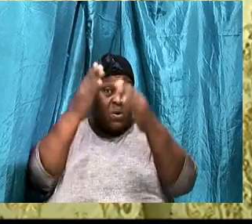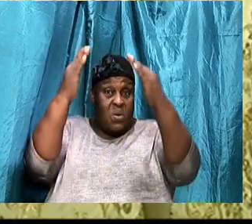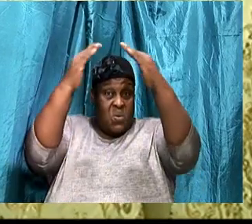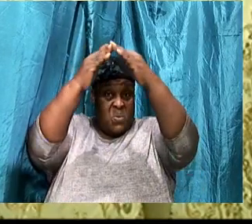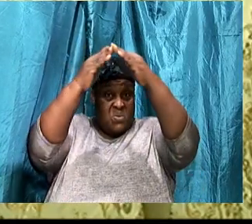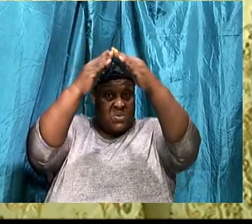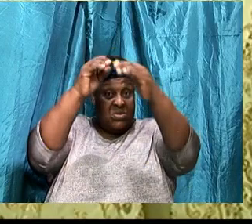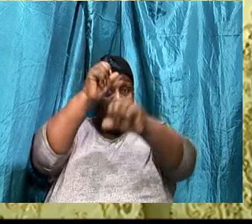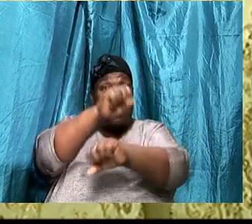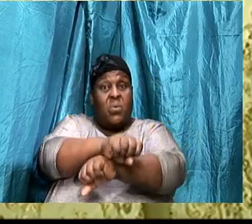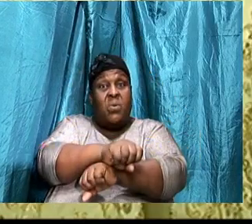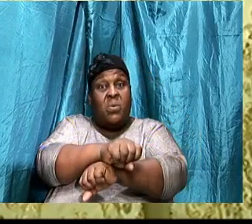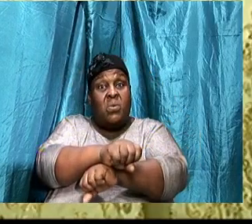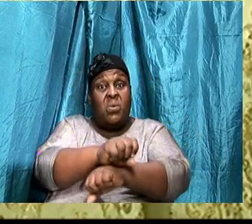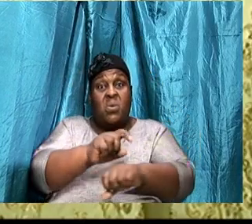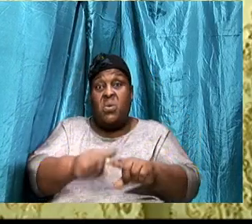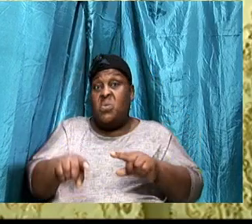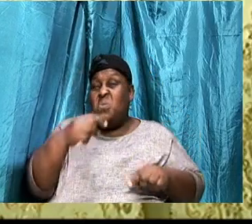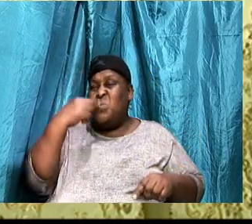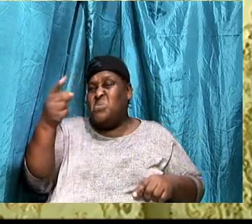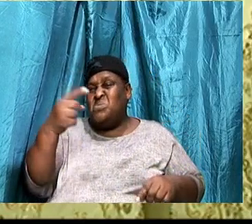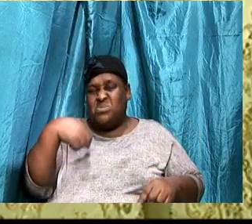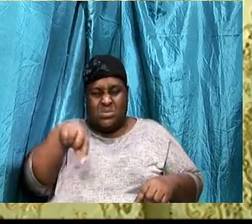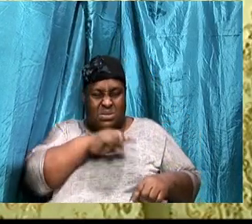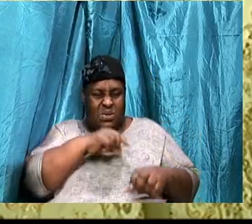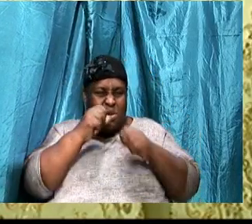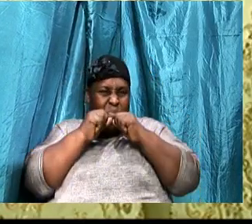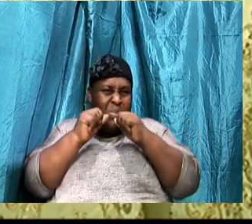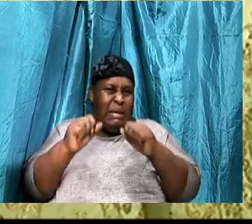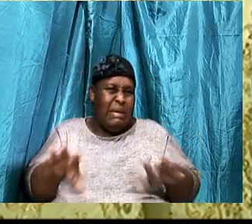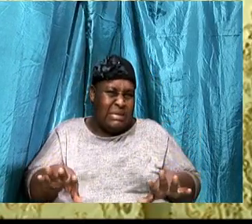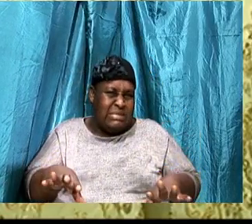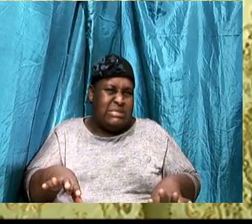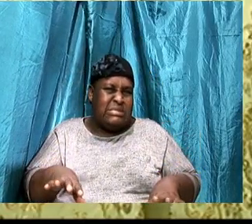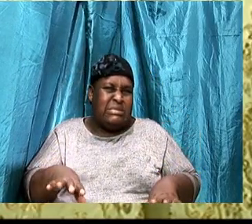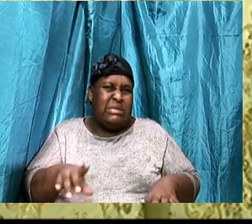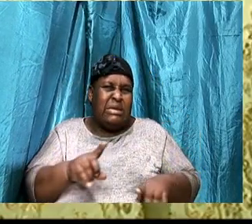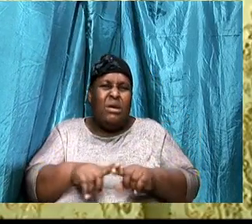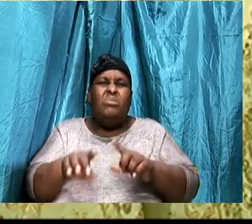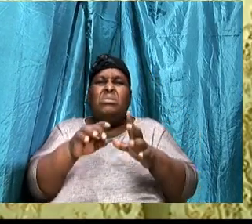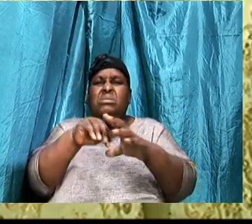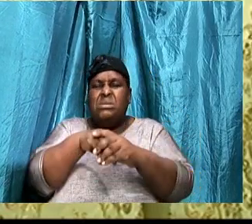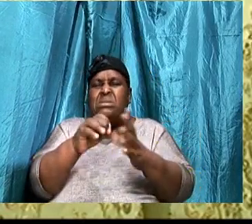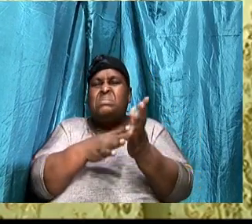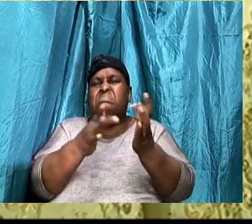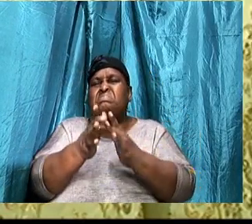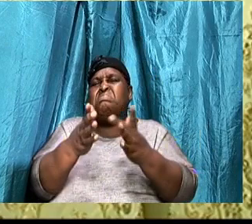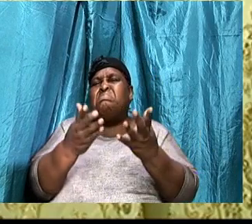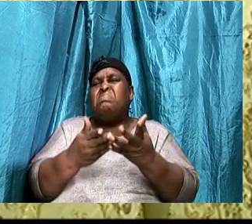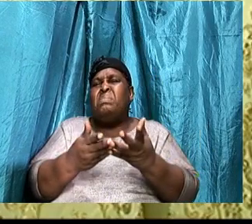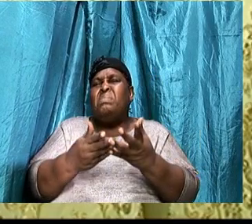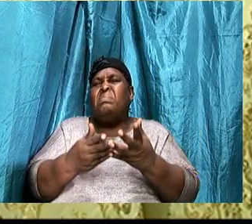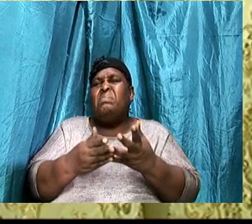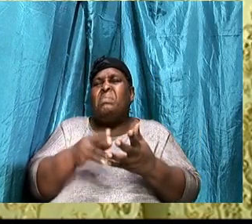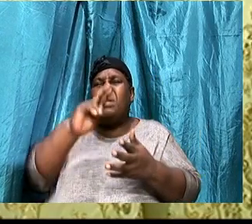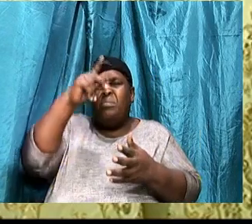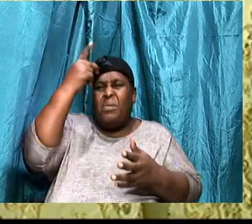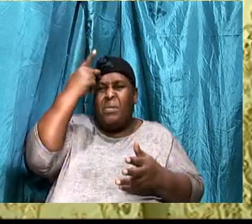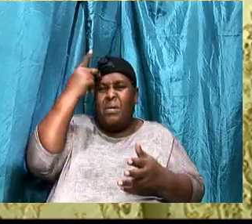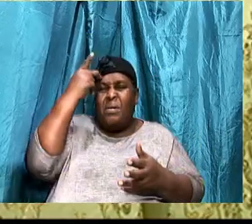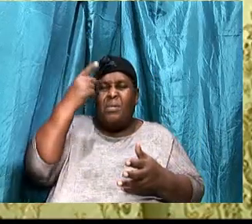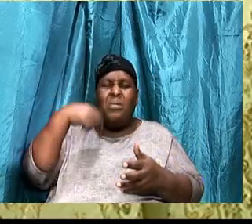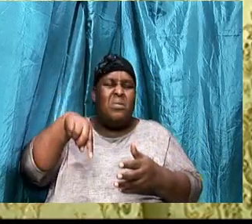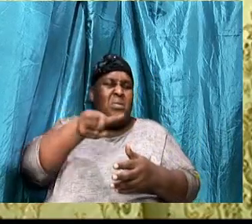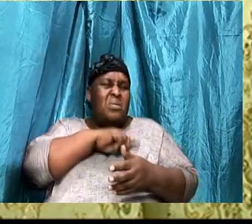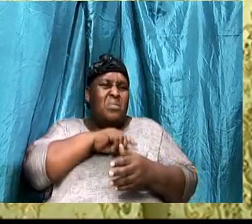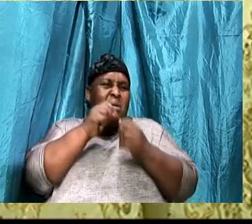blessing. But as we look at the passage, In Ephesians 1 verse 3, The apostle tells us that, We are blessed with